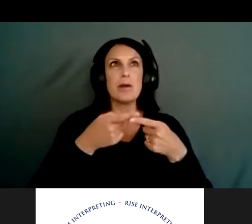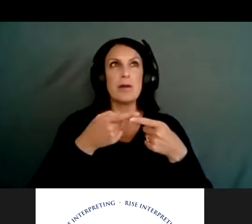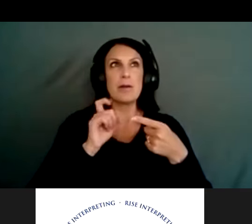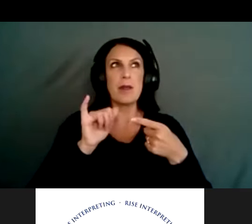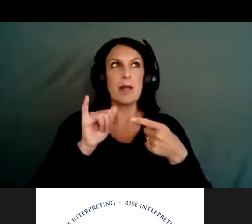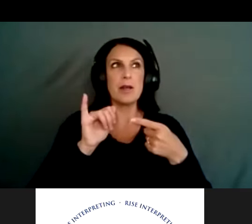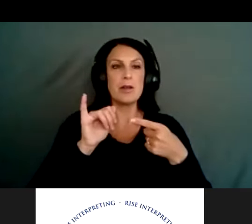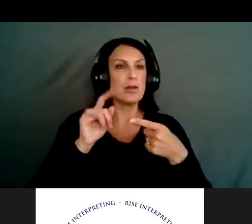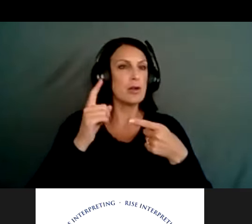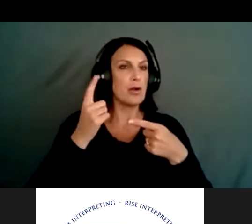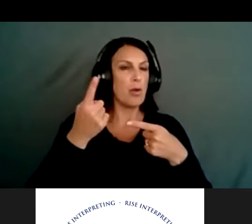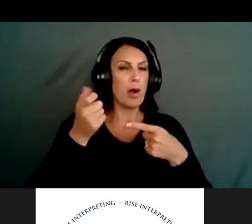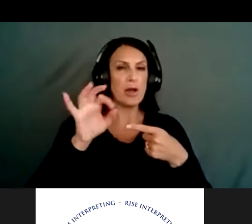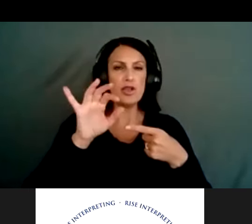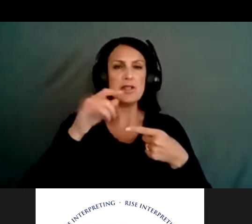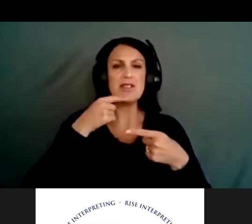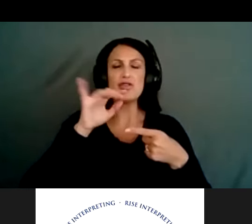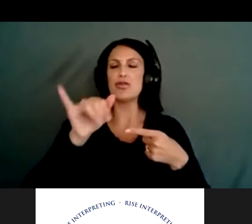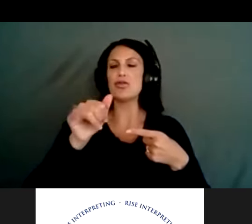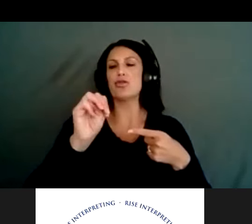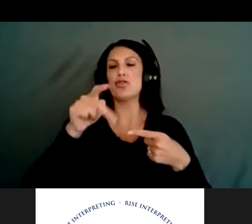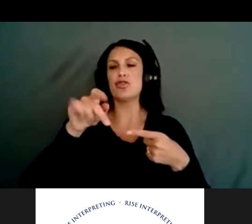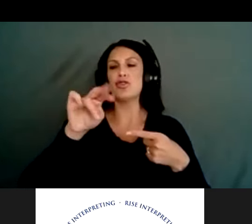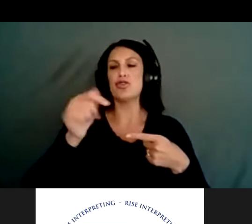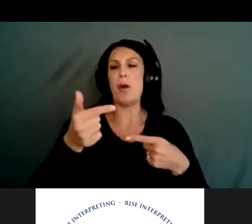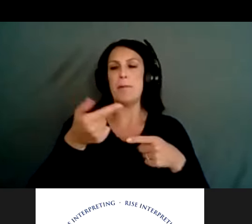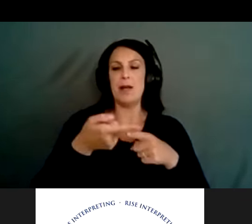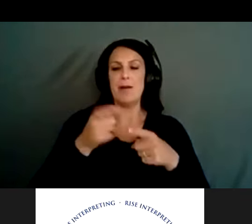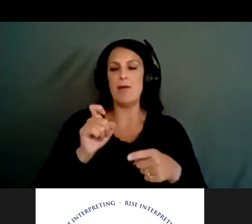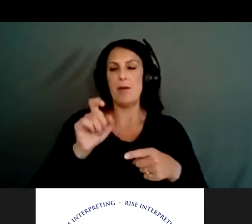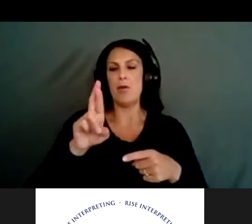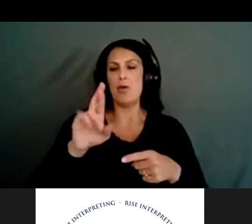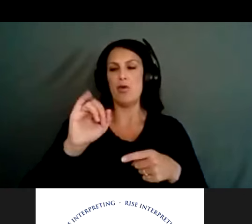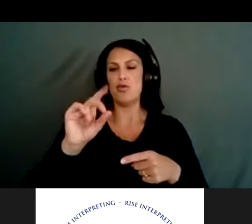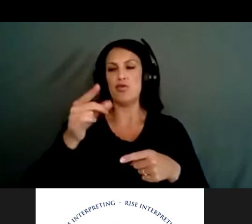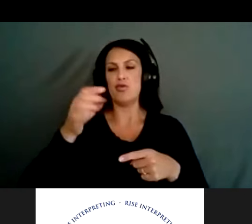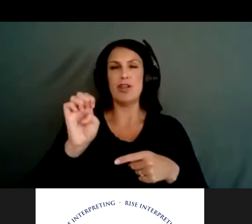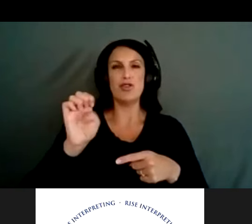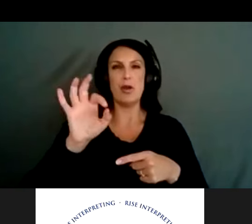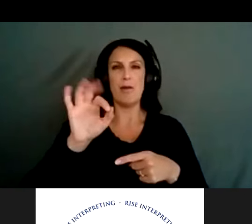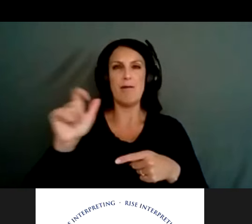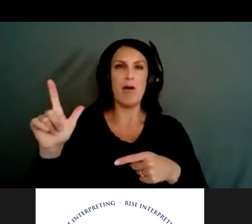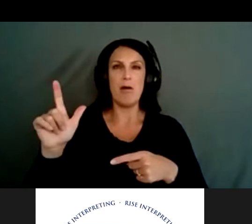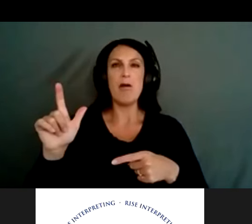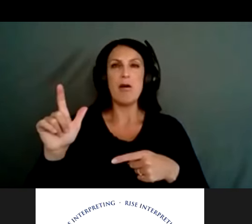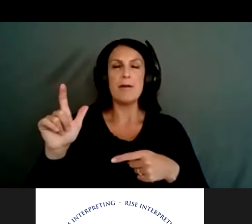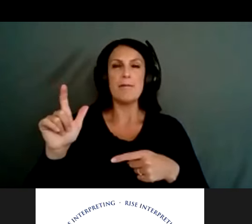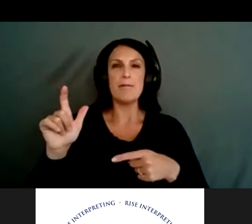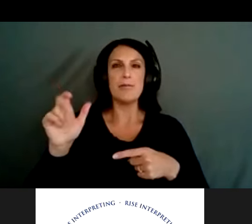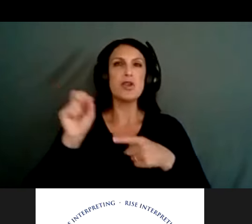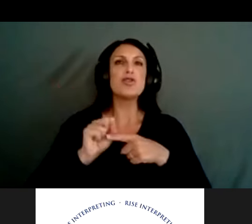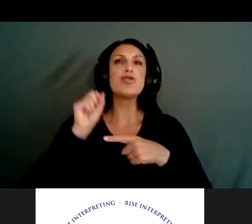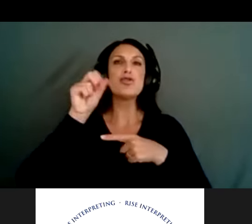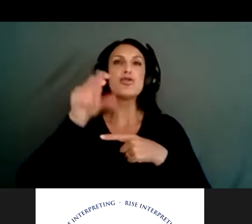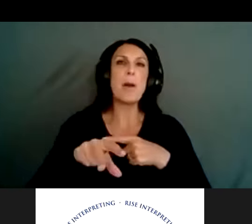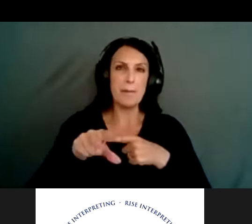jumping was one of the categories, I think, in the data collection, right? Correct. Yeah. although jumping gets one of the most, is one of the